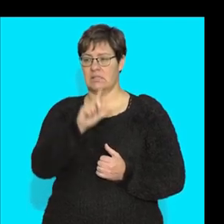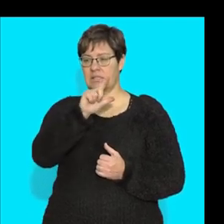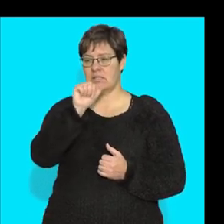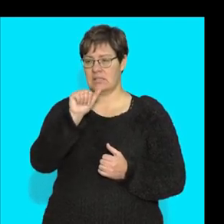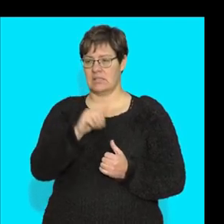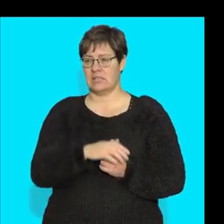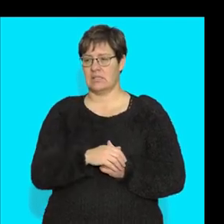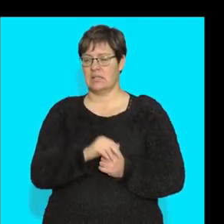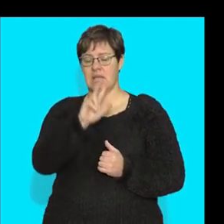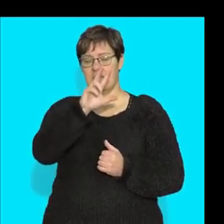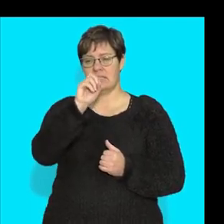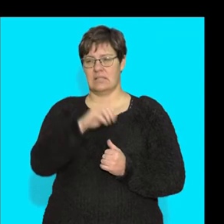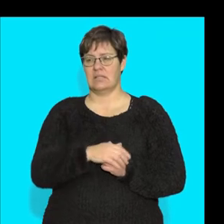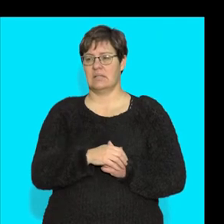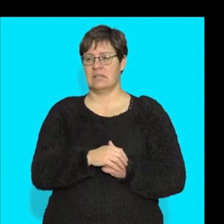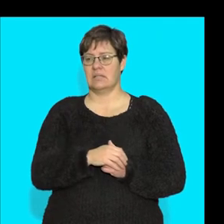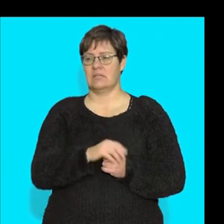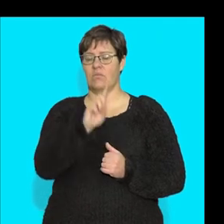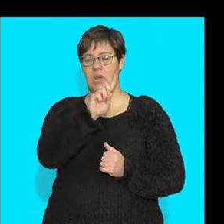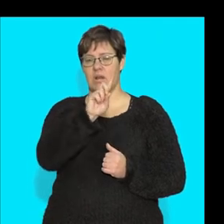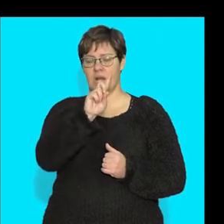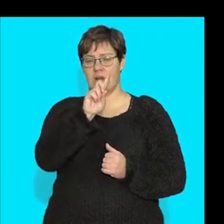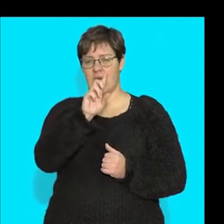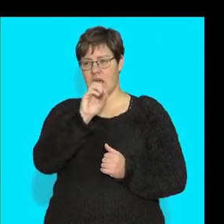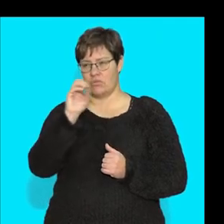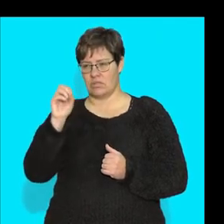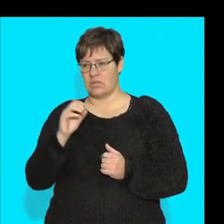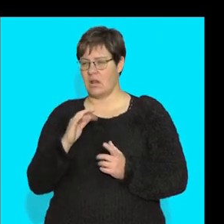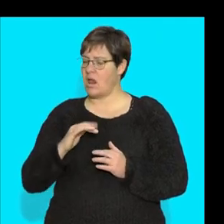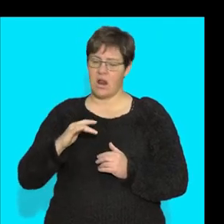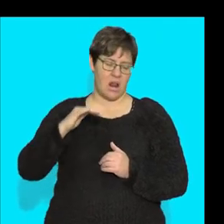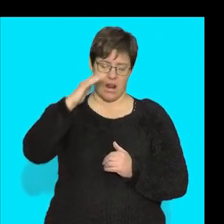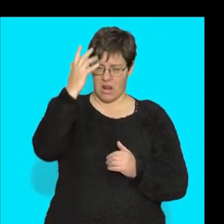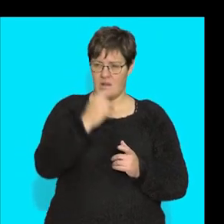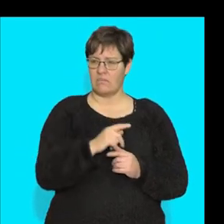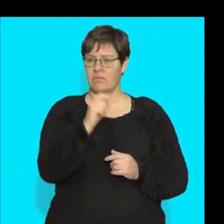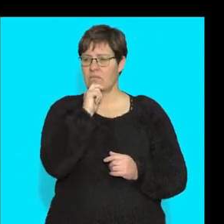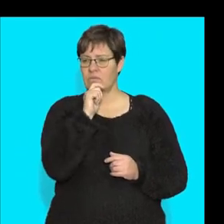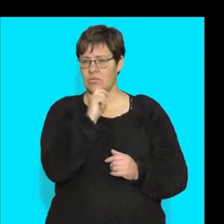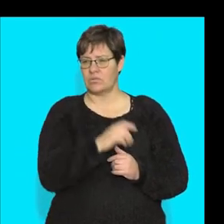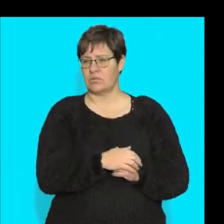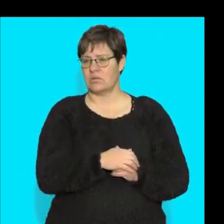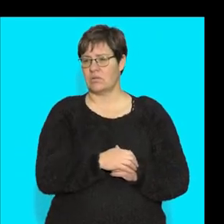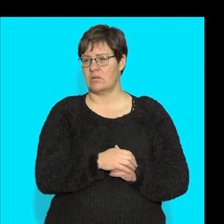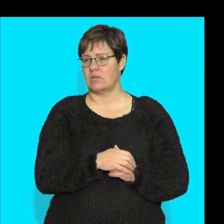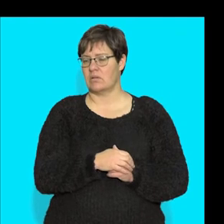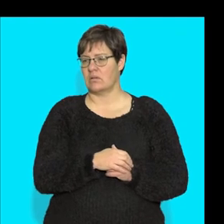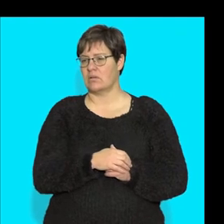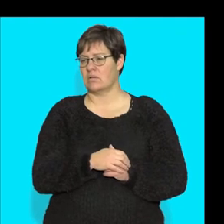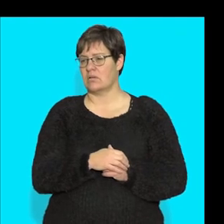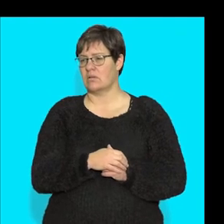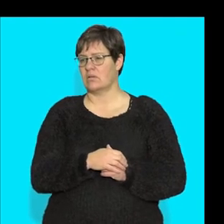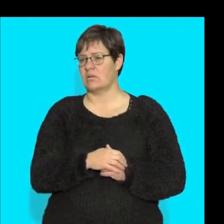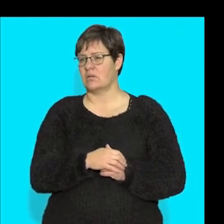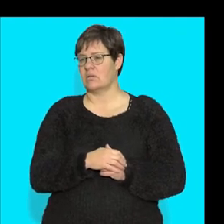60, 80, 100. All right. Or what else could I have done? I could have maybe gone up. I'm going to